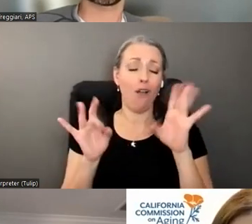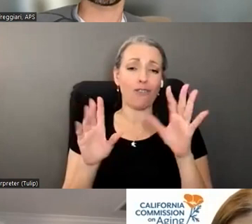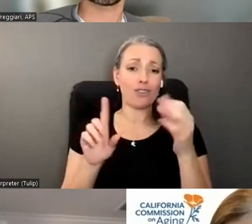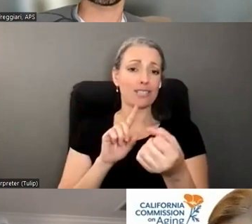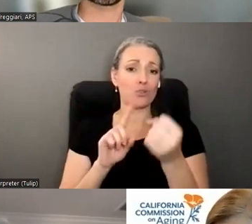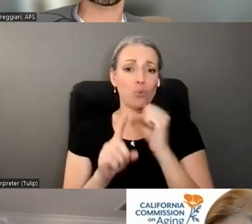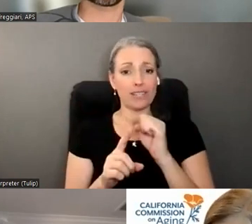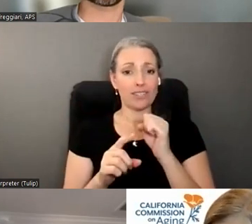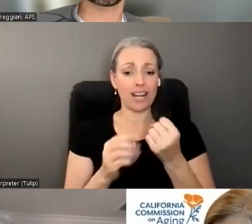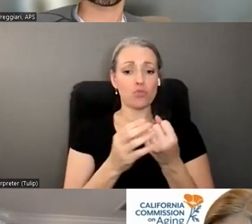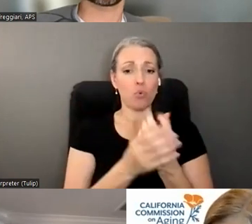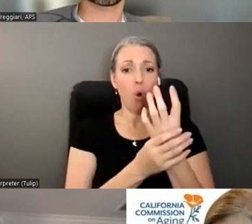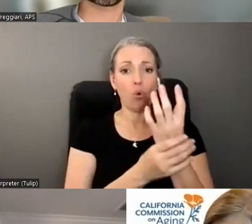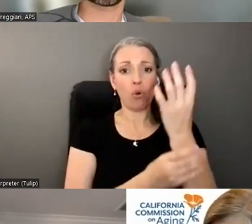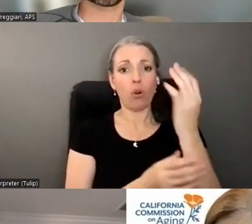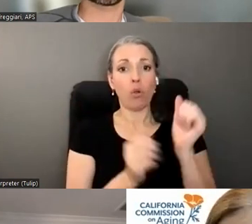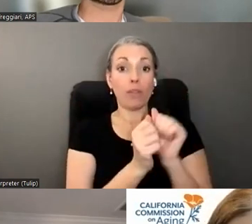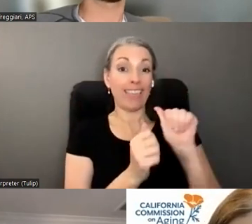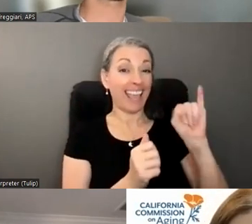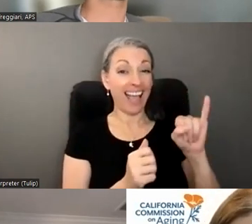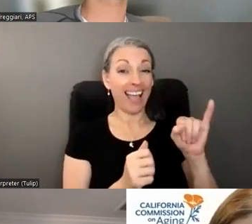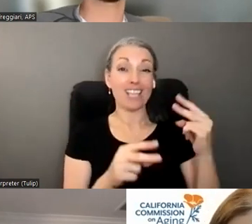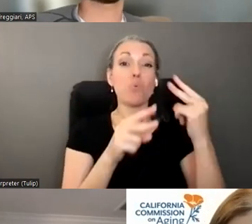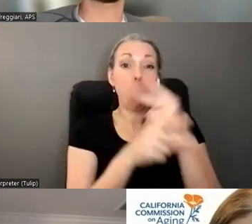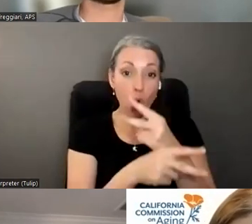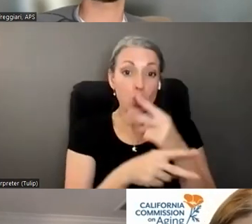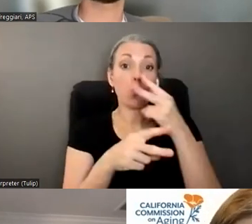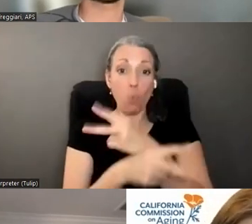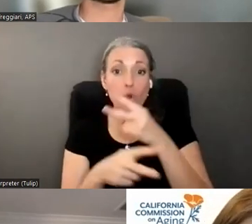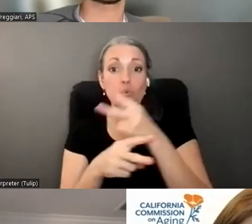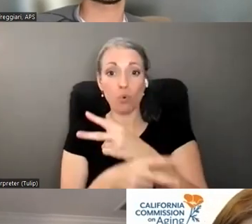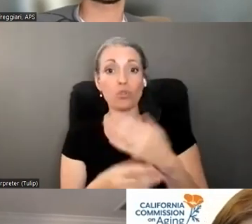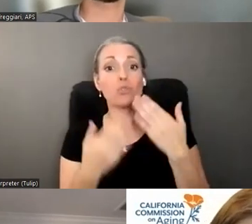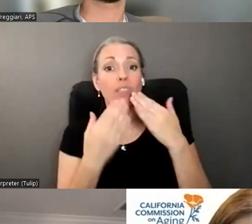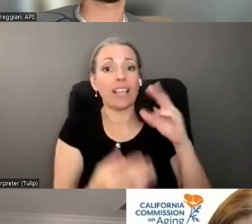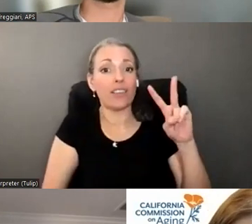and it's growing and with AI it's only getting worse so thanks Vivian